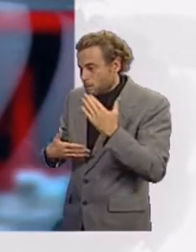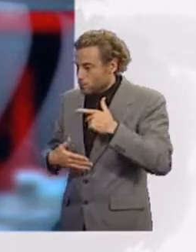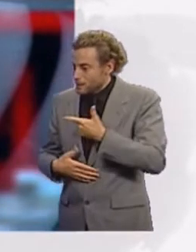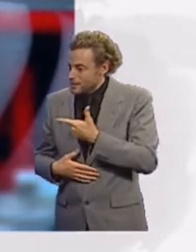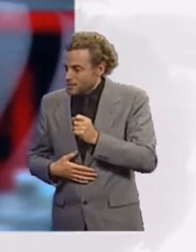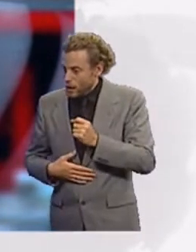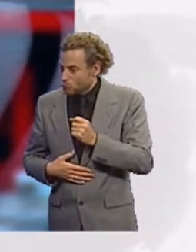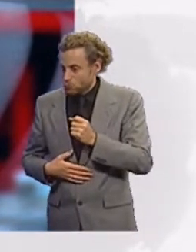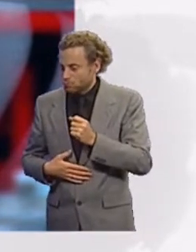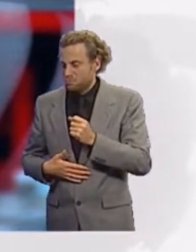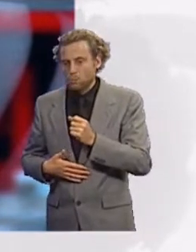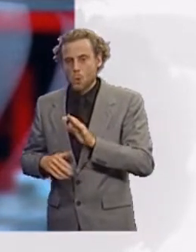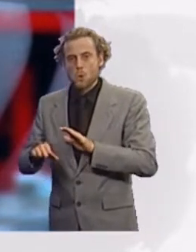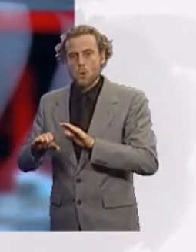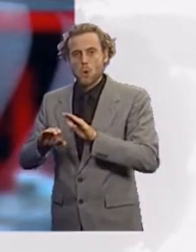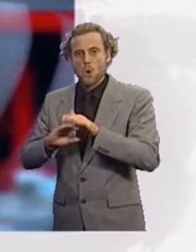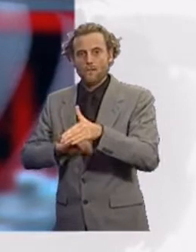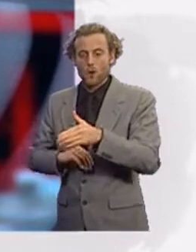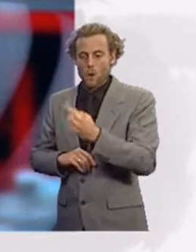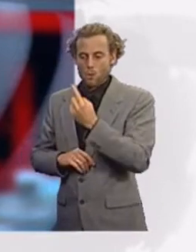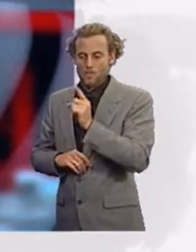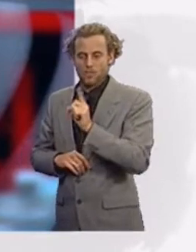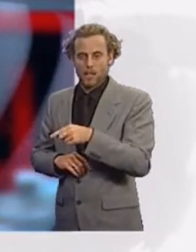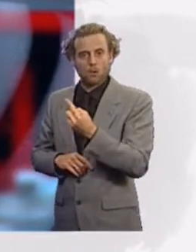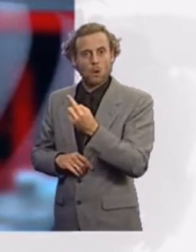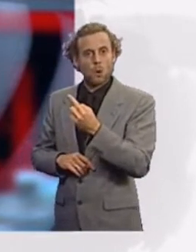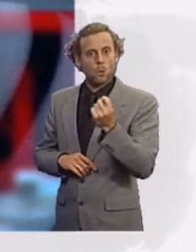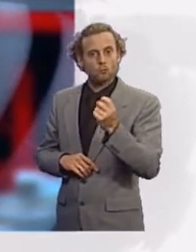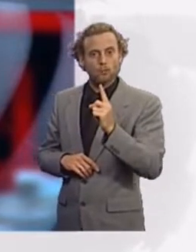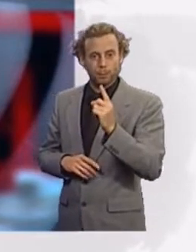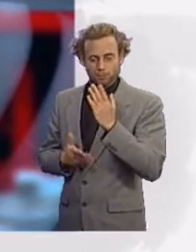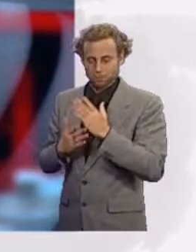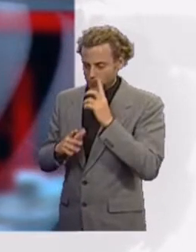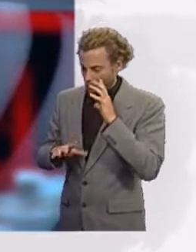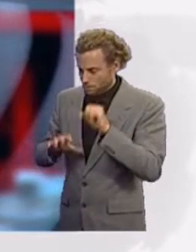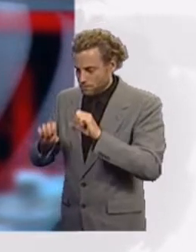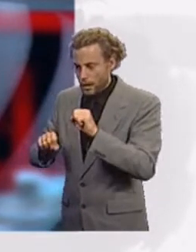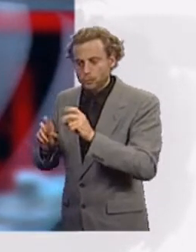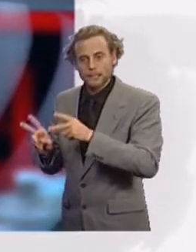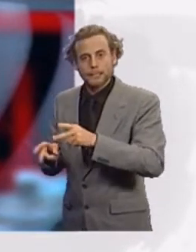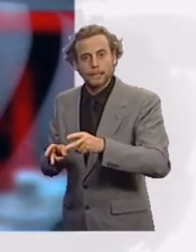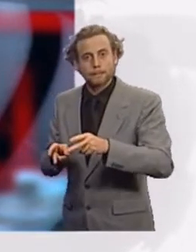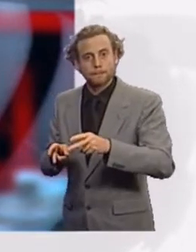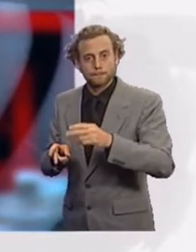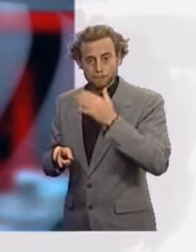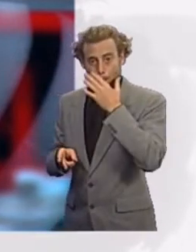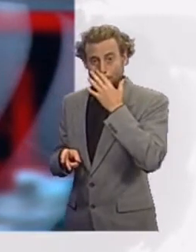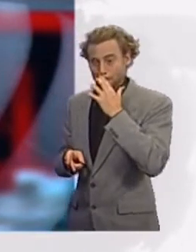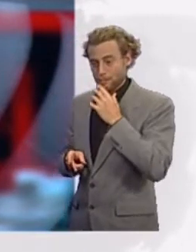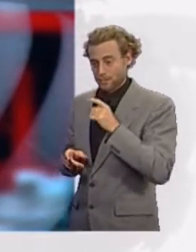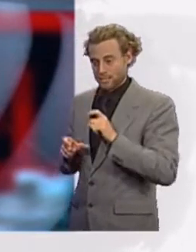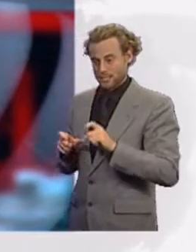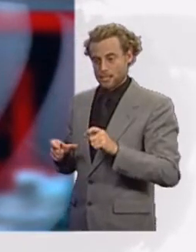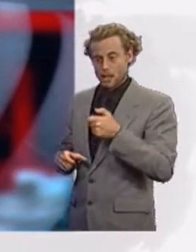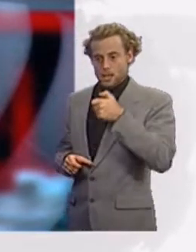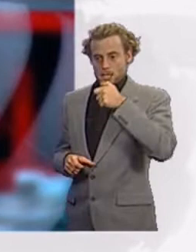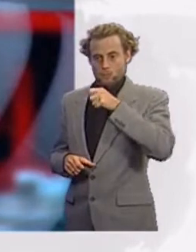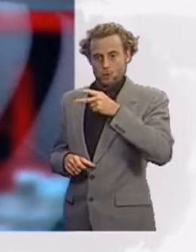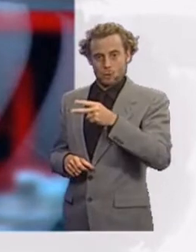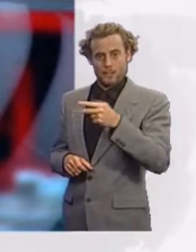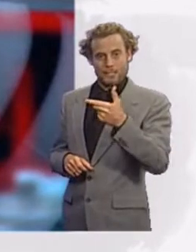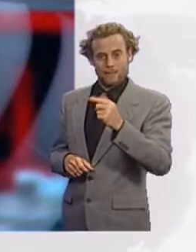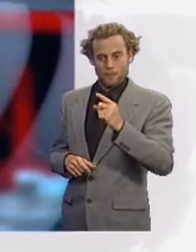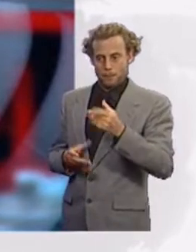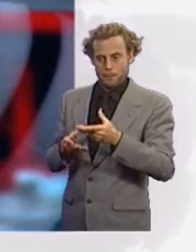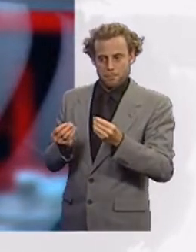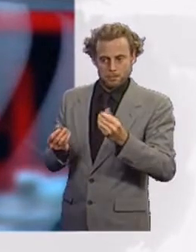over 1,100 to 1,117 dead with a further 627 missing. That is coming from